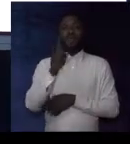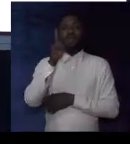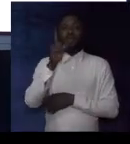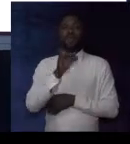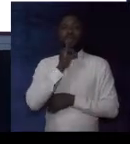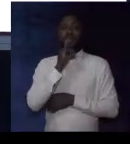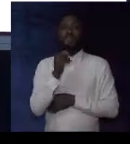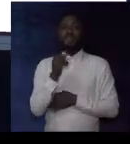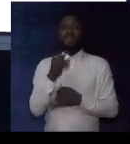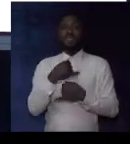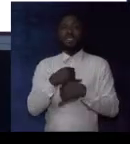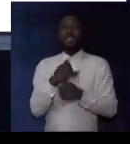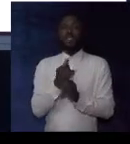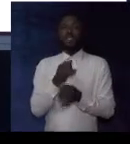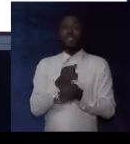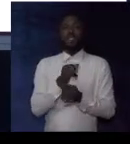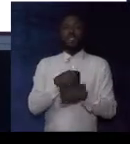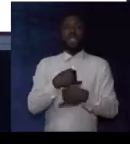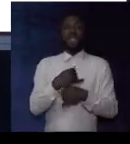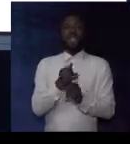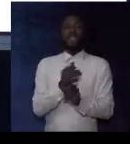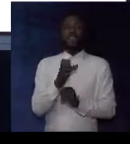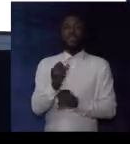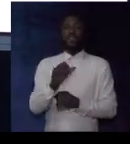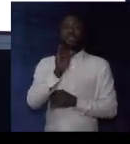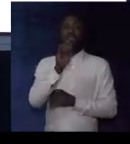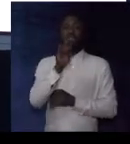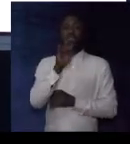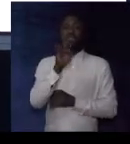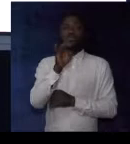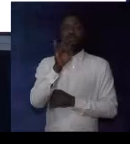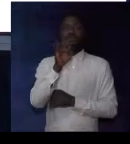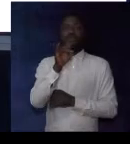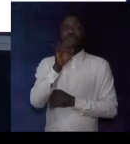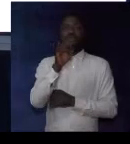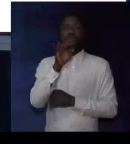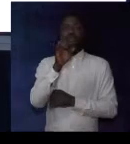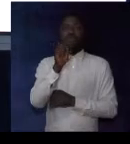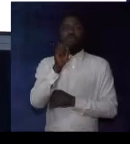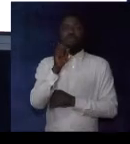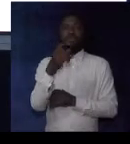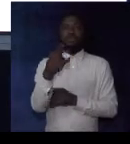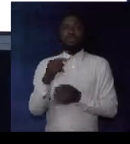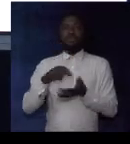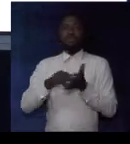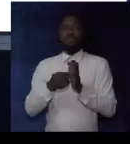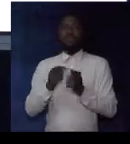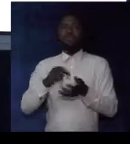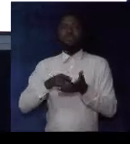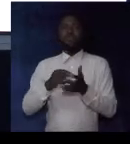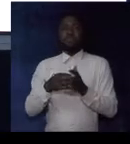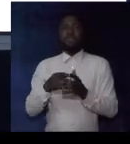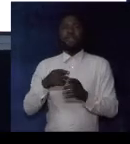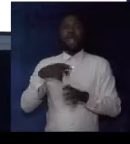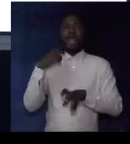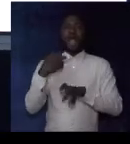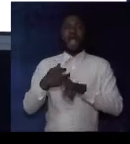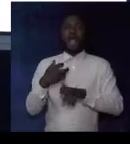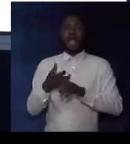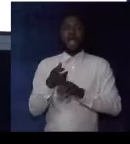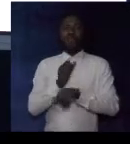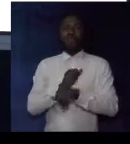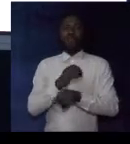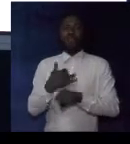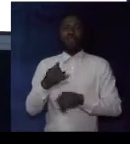Another one is industrious. Industrious. Synonym. Hardworking.